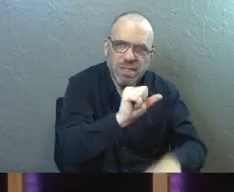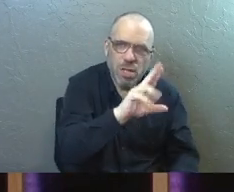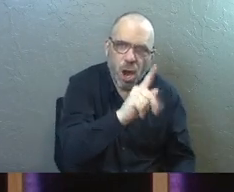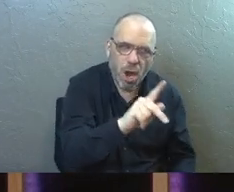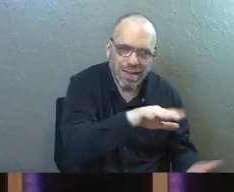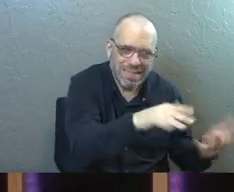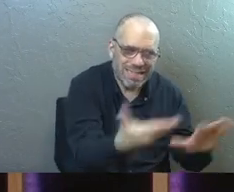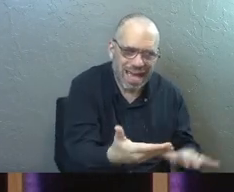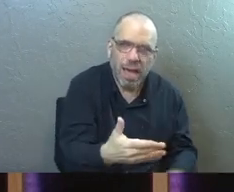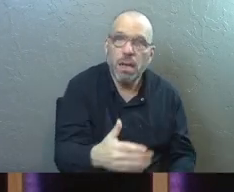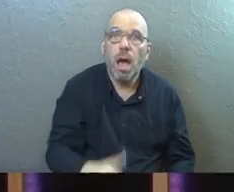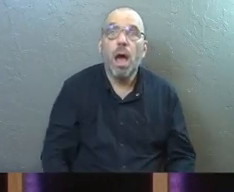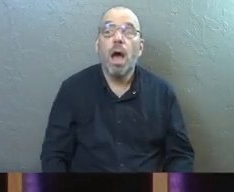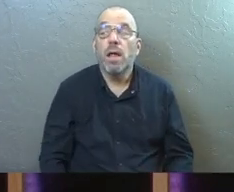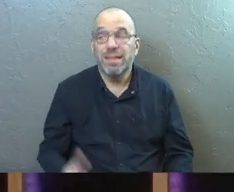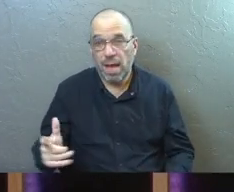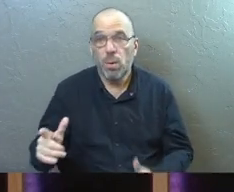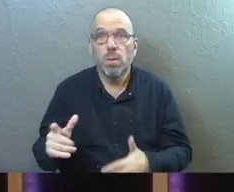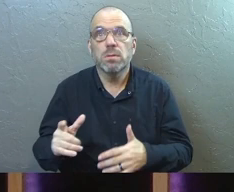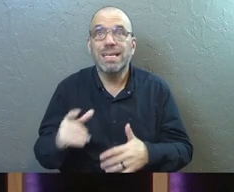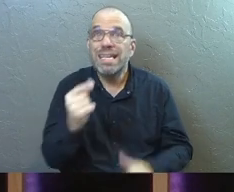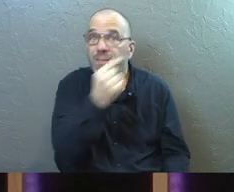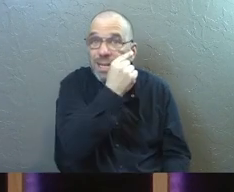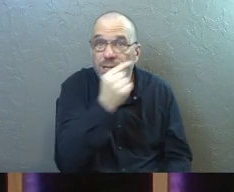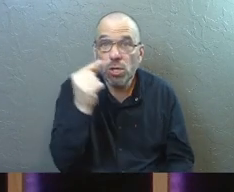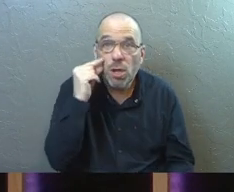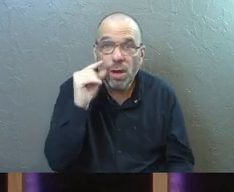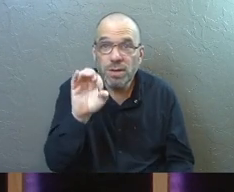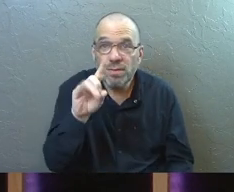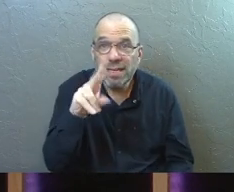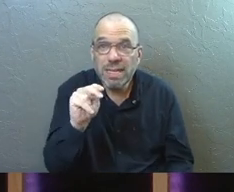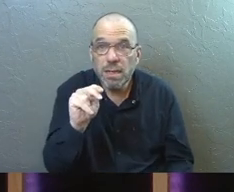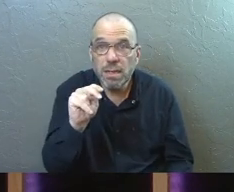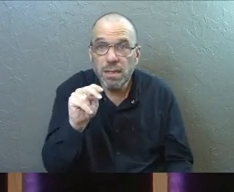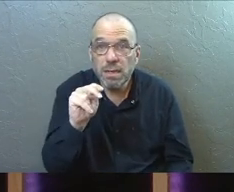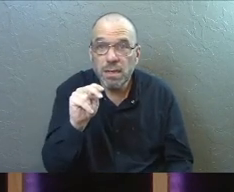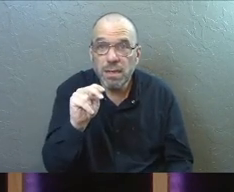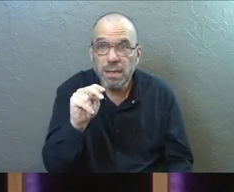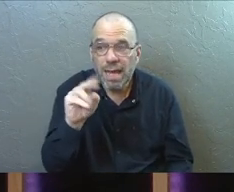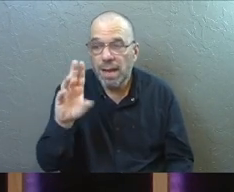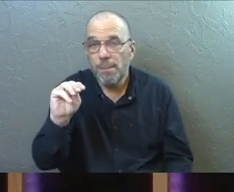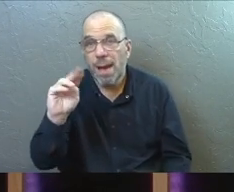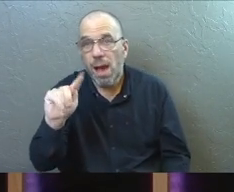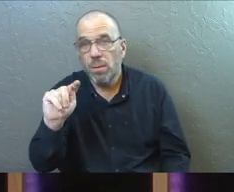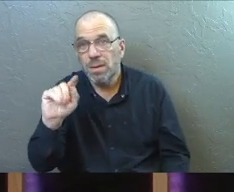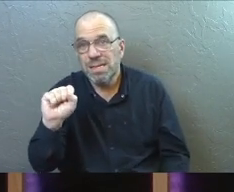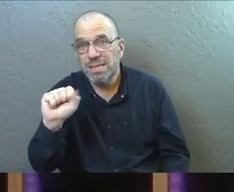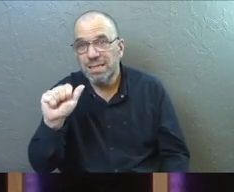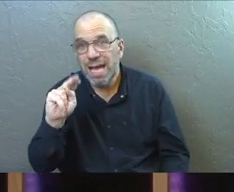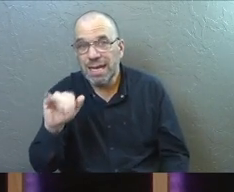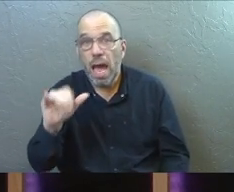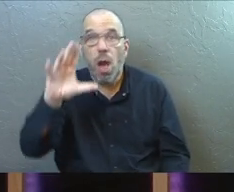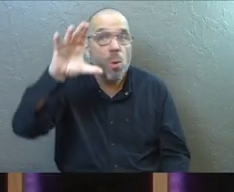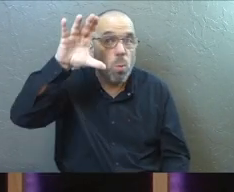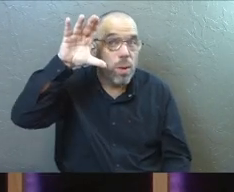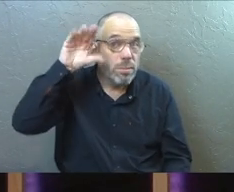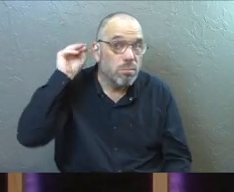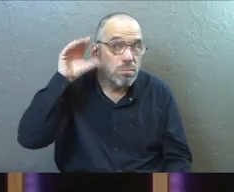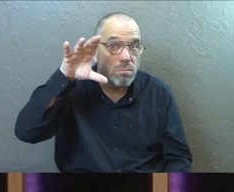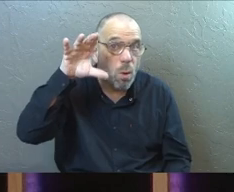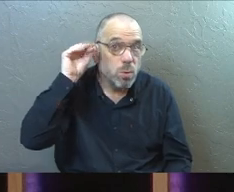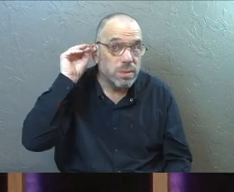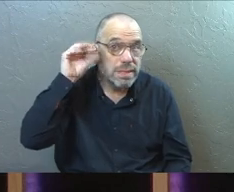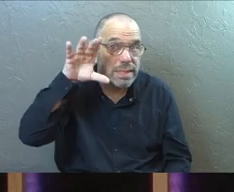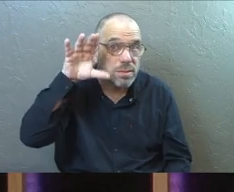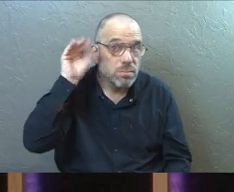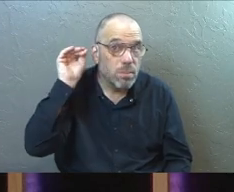there. But if you think about it, there was a dangerous holiness in the Garden of Eden too. And in Mount Sinai, when Moses is getting the Ten